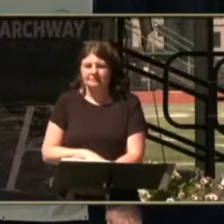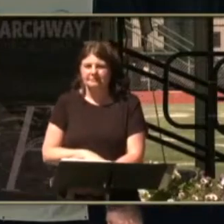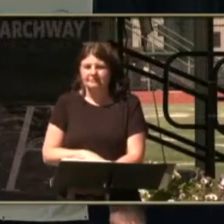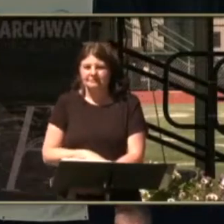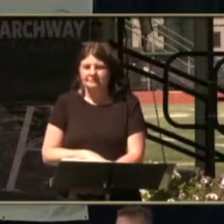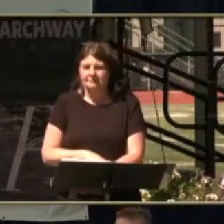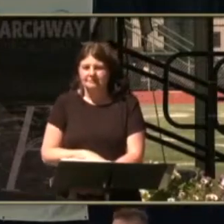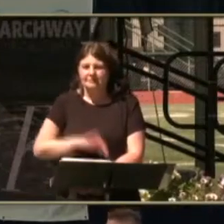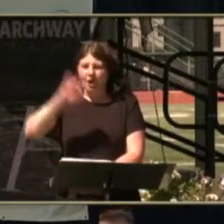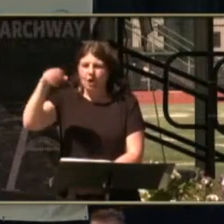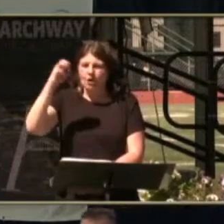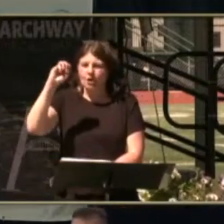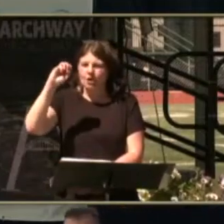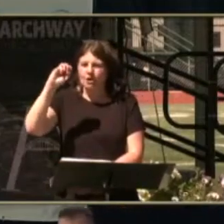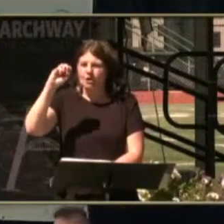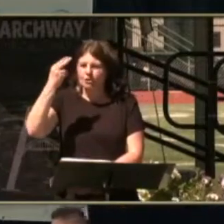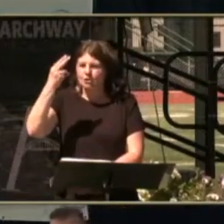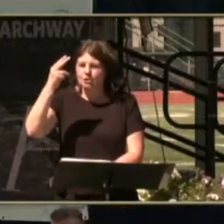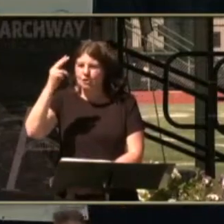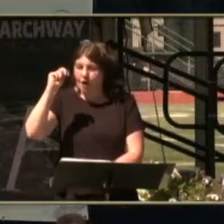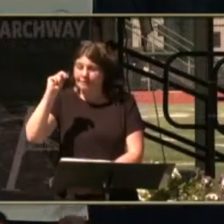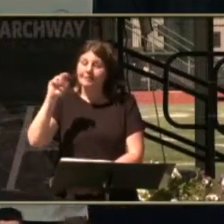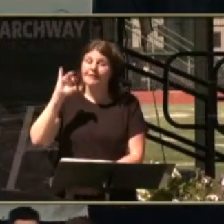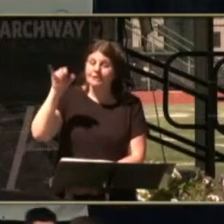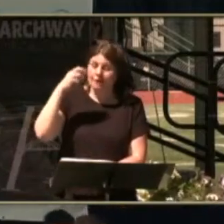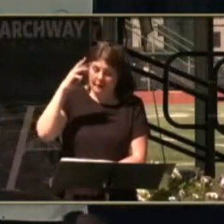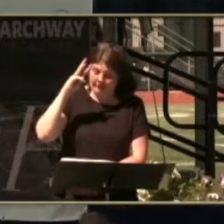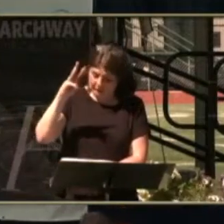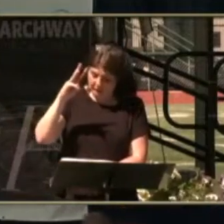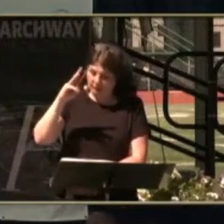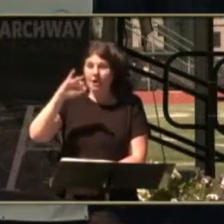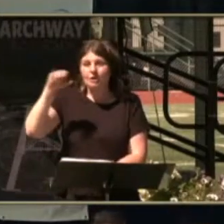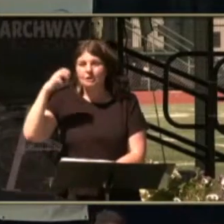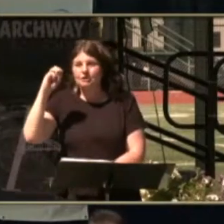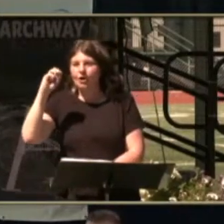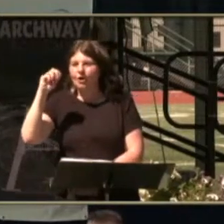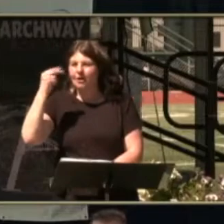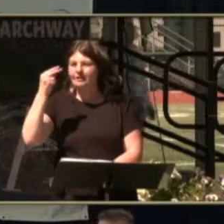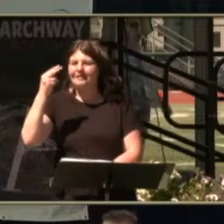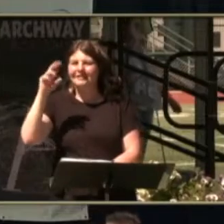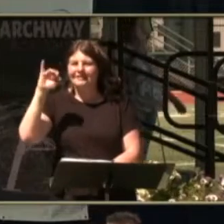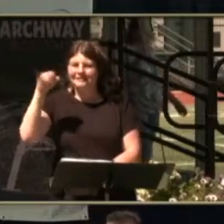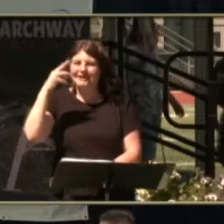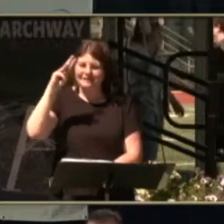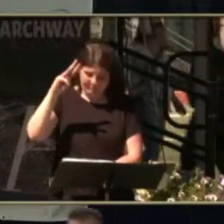John J. W. John J. W. Mickles